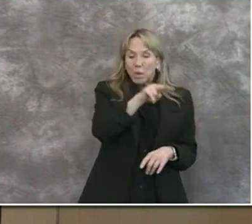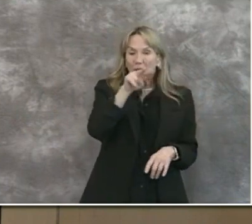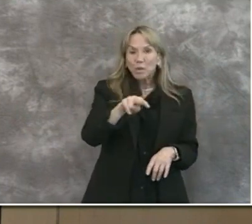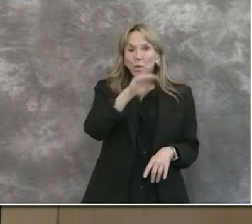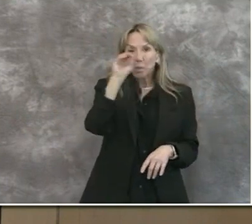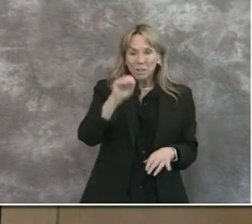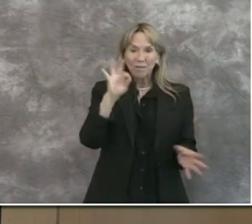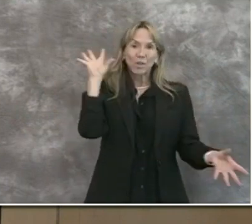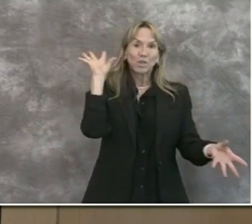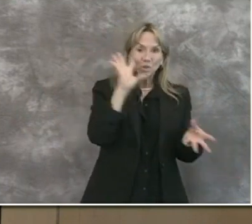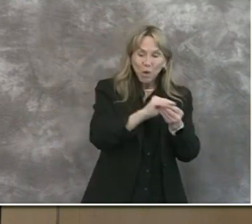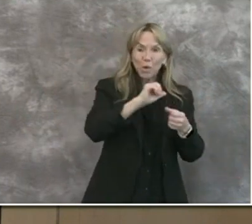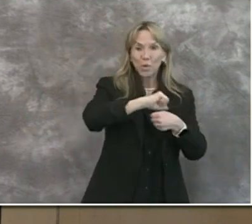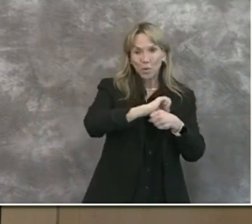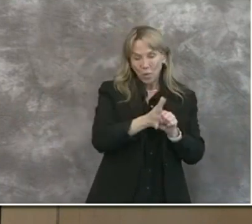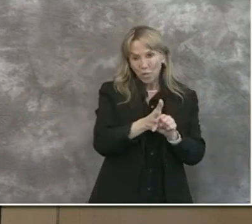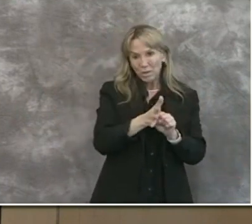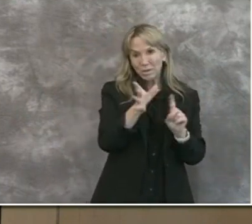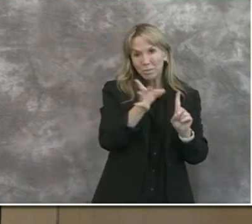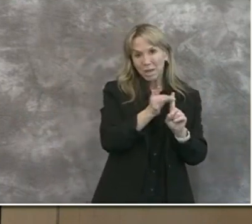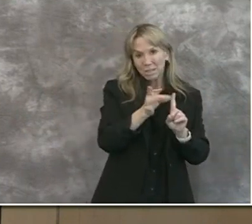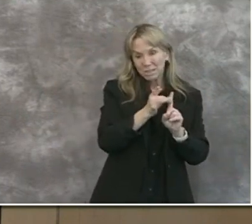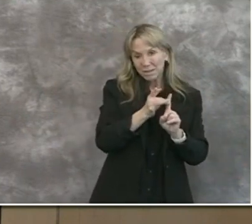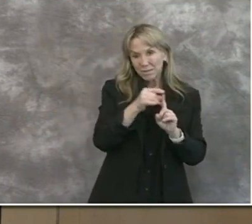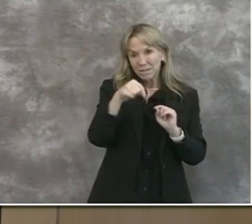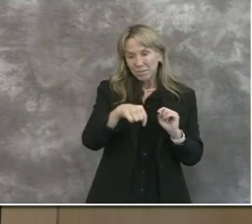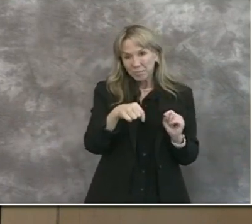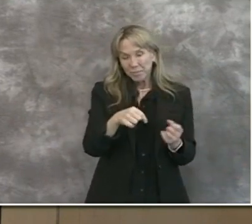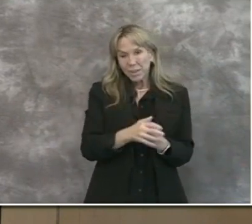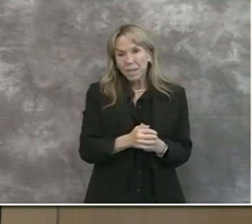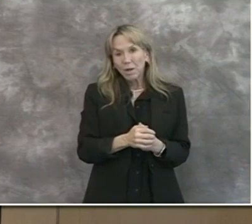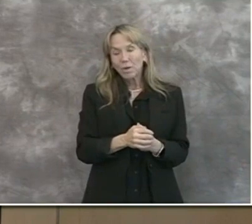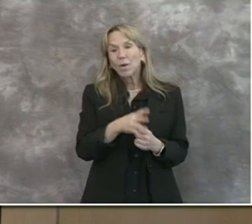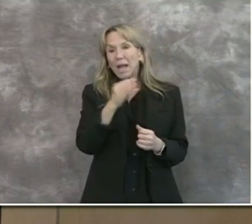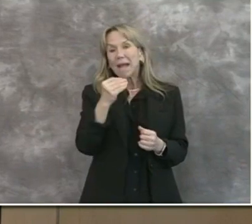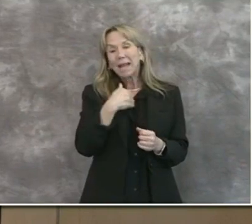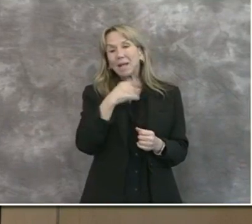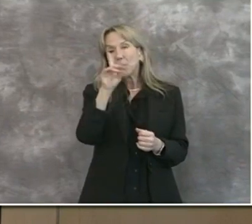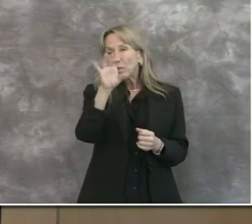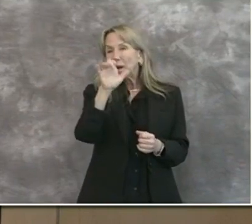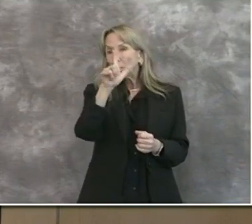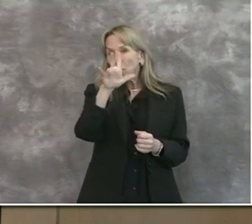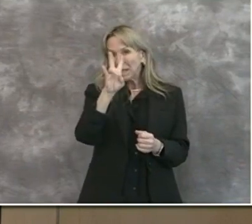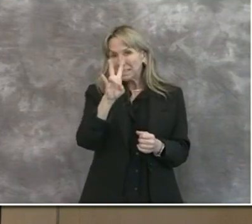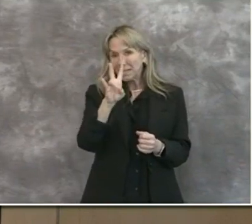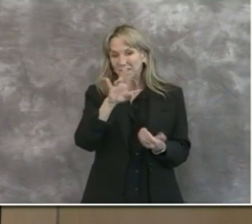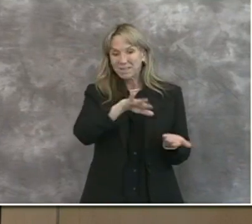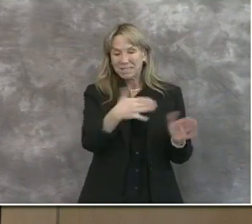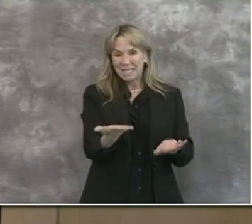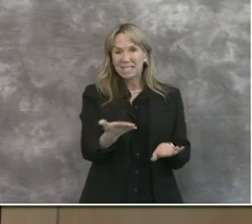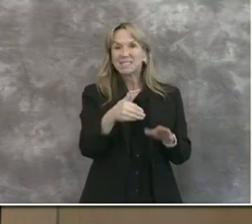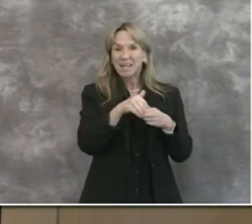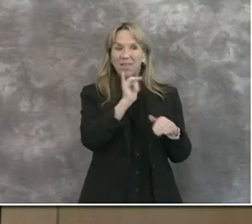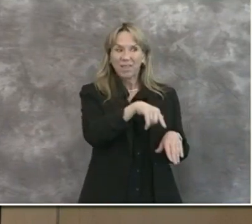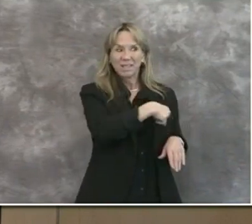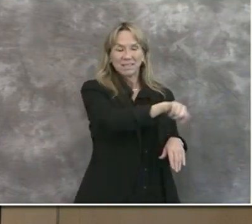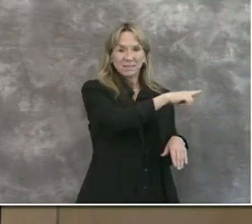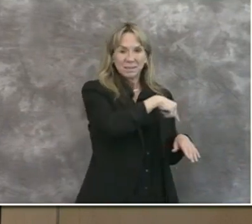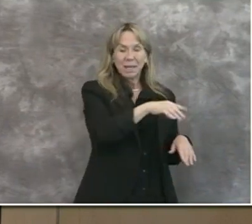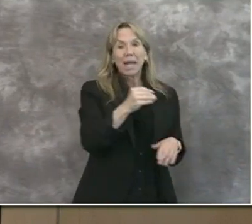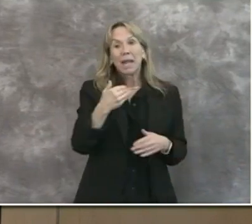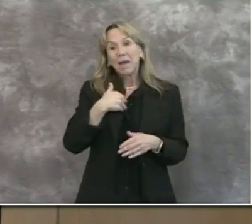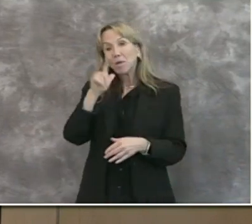% of the total COVID-19 positive cases and includes 127 deaths. And we have